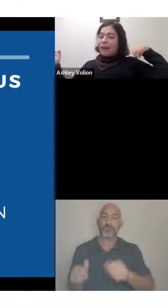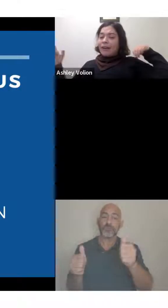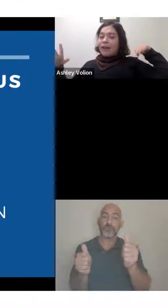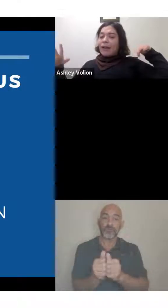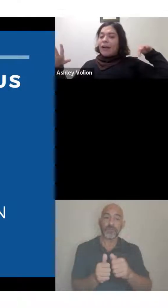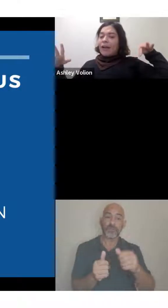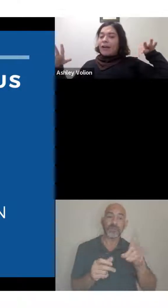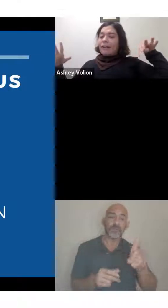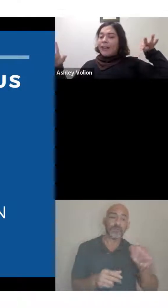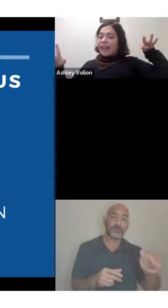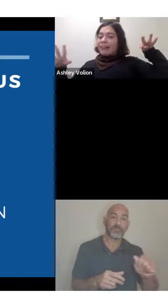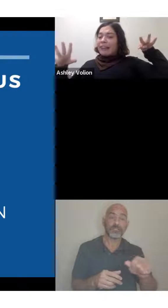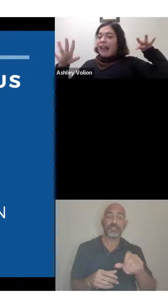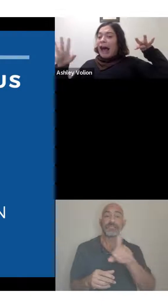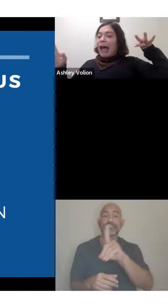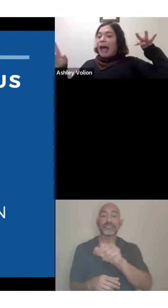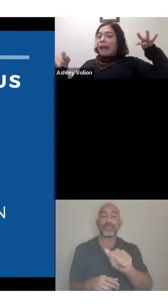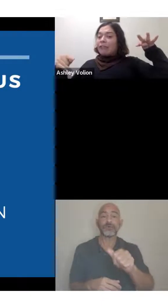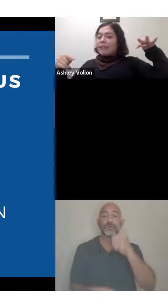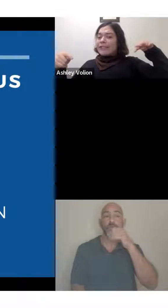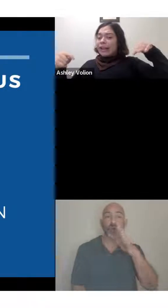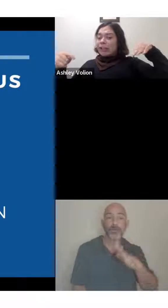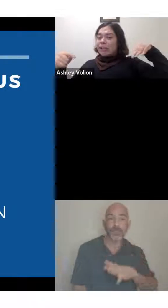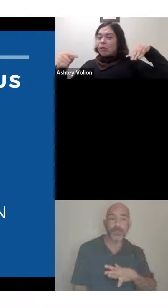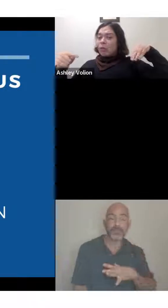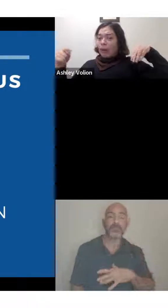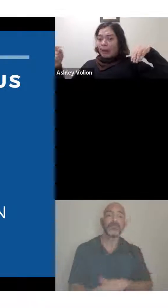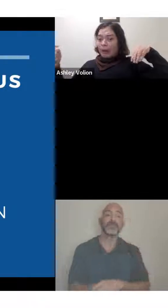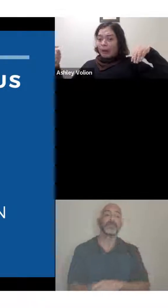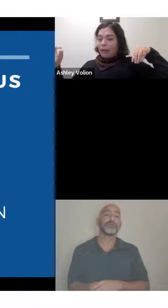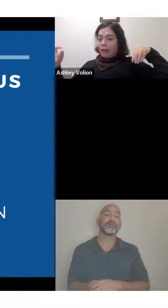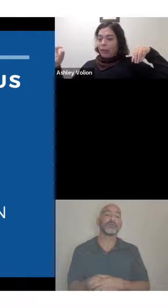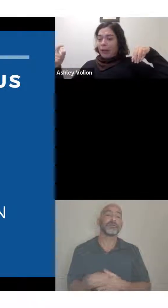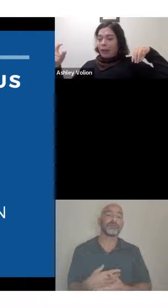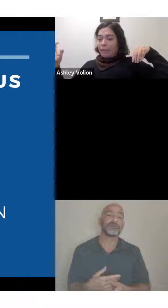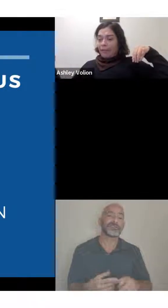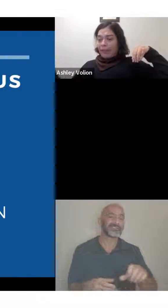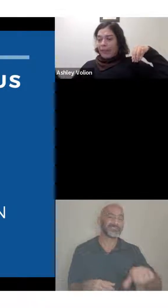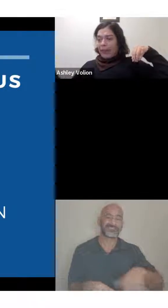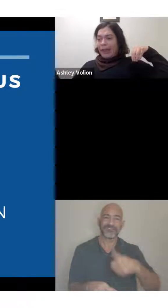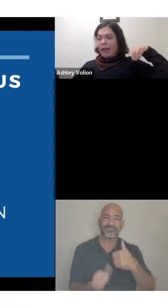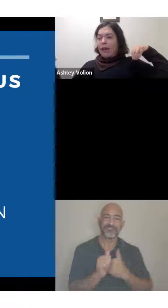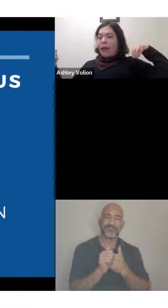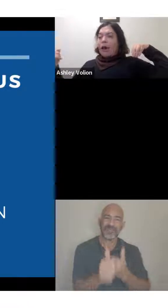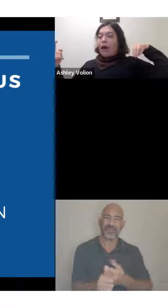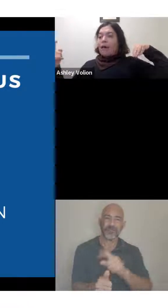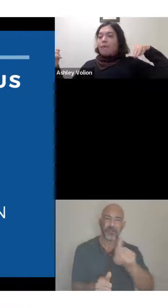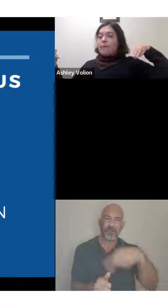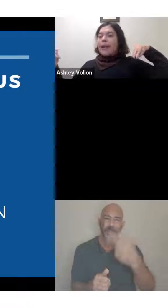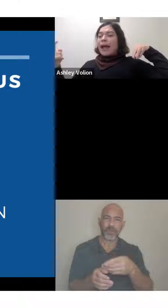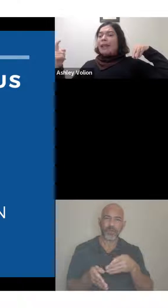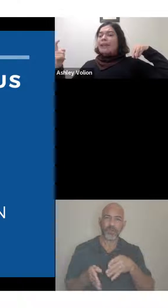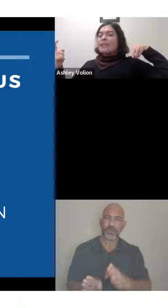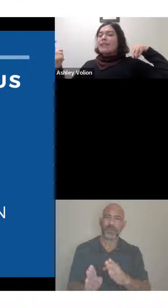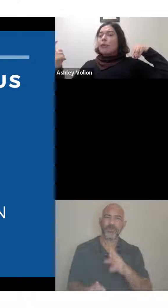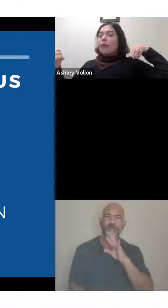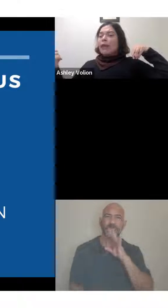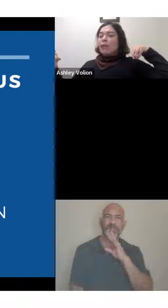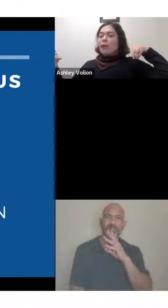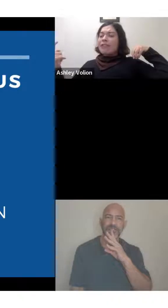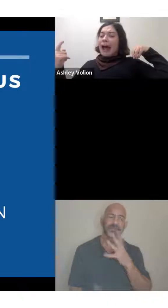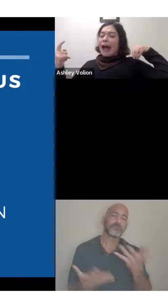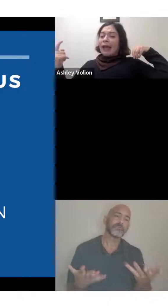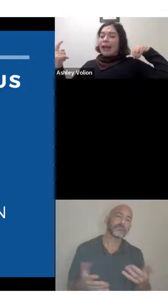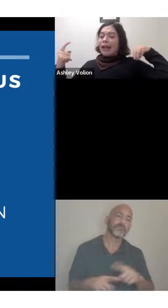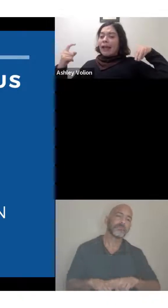or things like that. I don't stick to one way of linking. But I like to tell